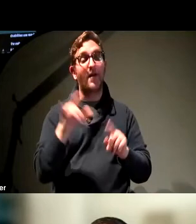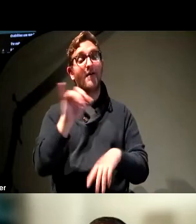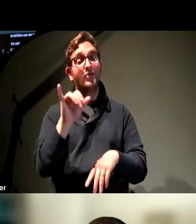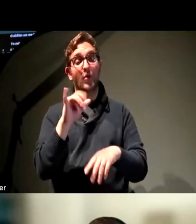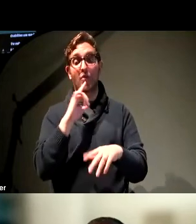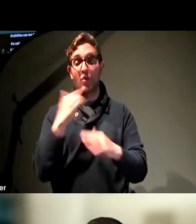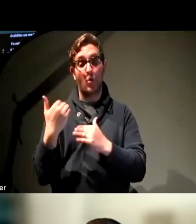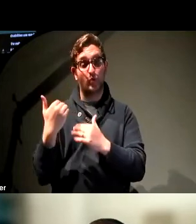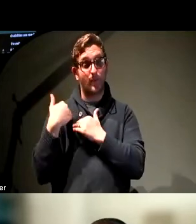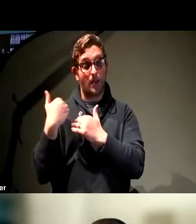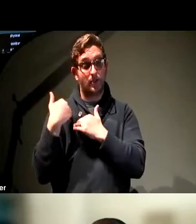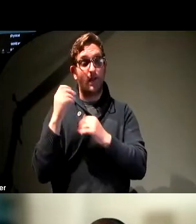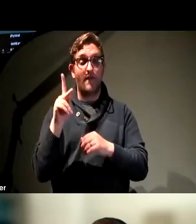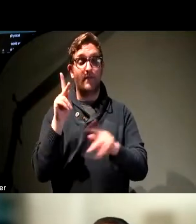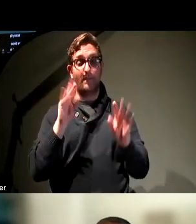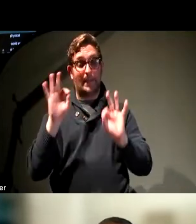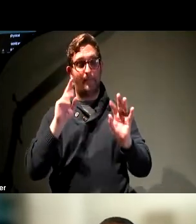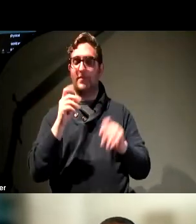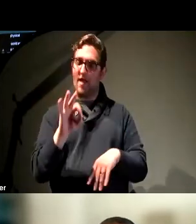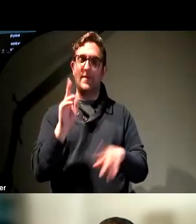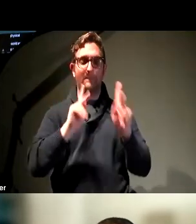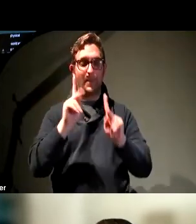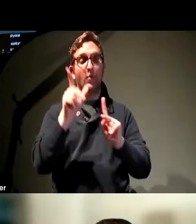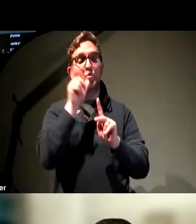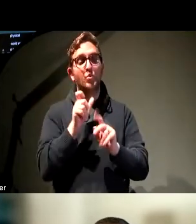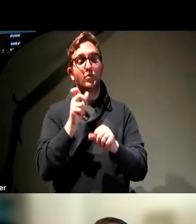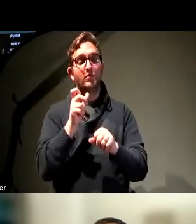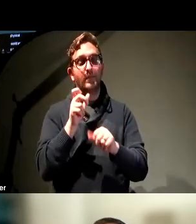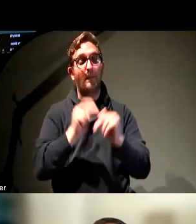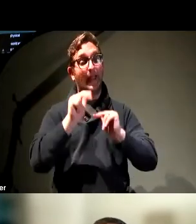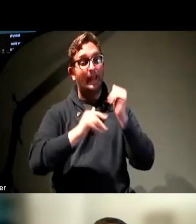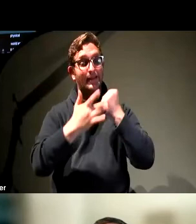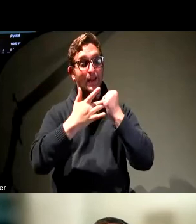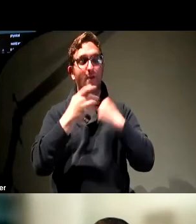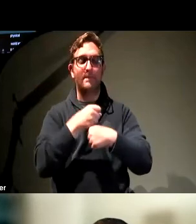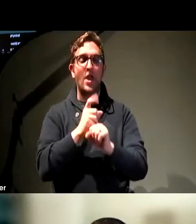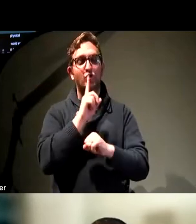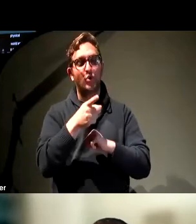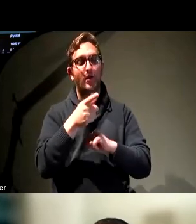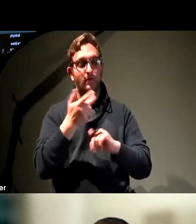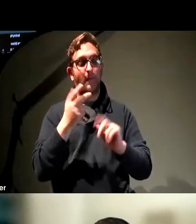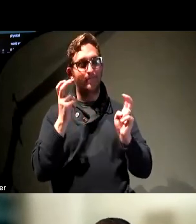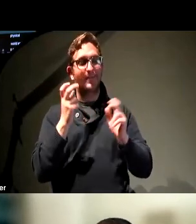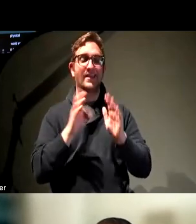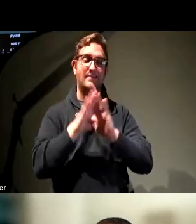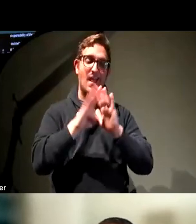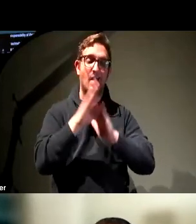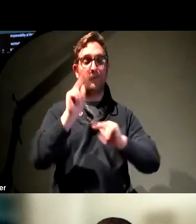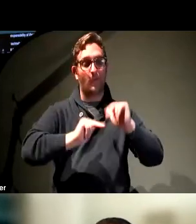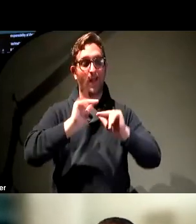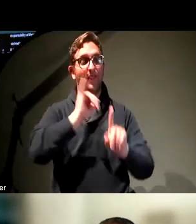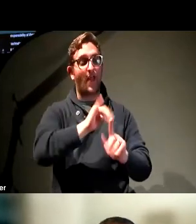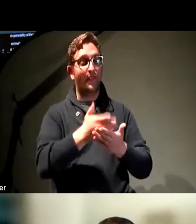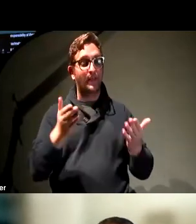of us that contribute to technology to make sure that we are building that stuff and buying things that are accessible.